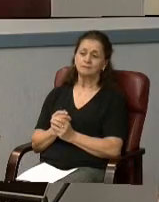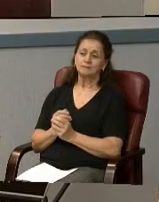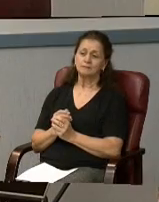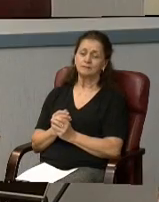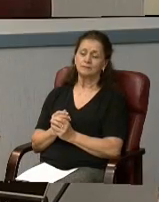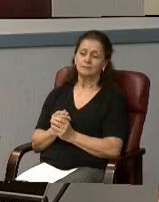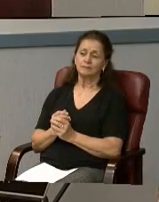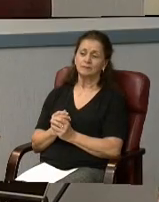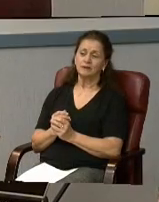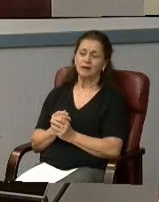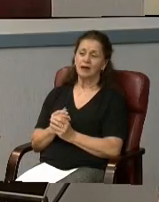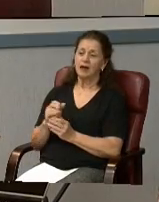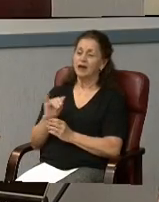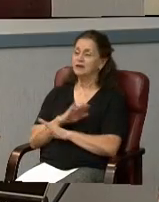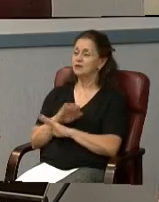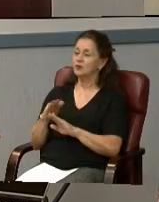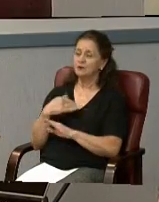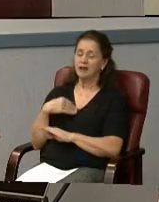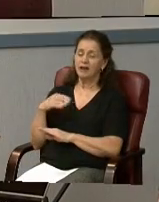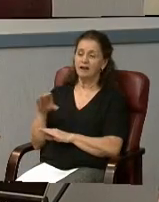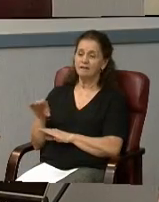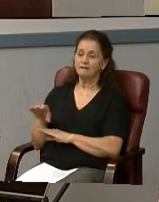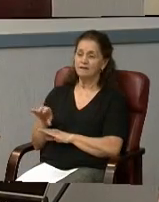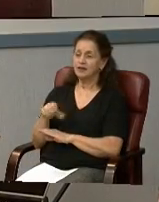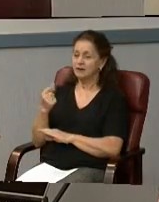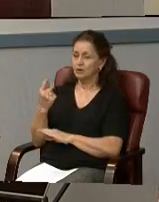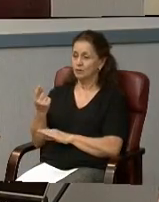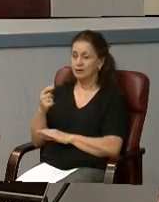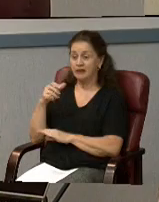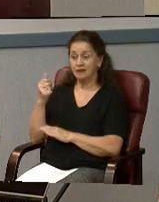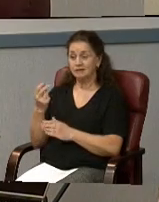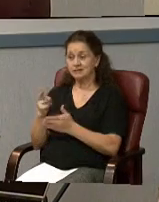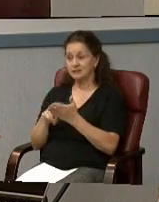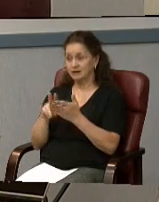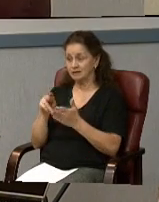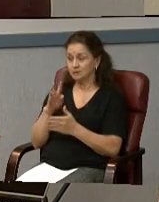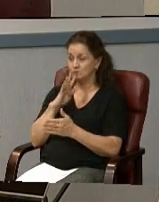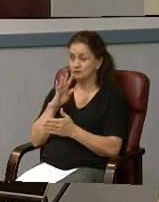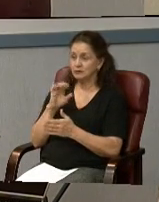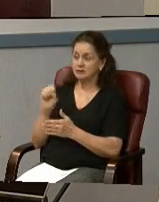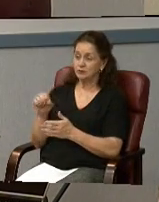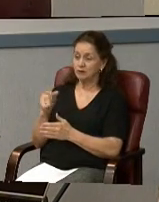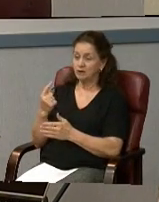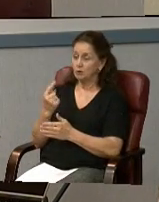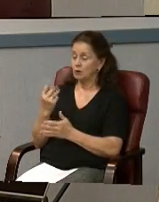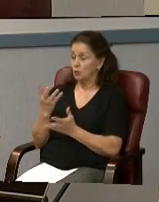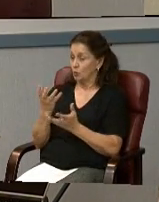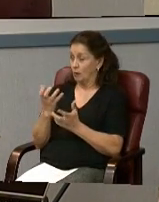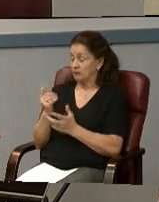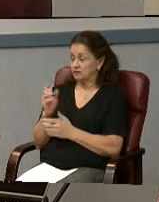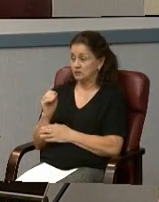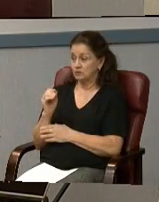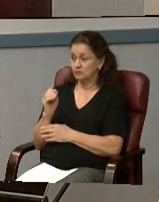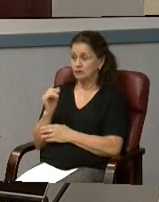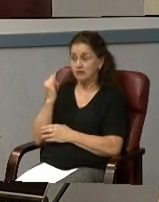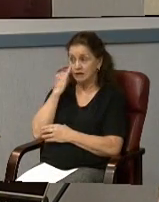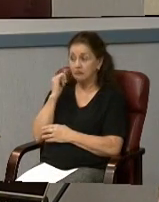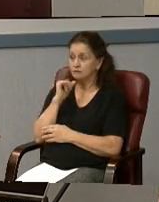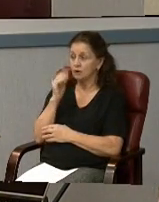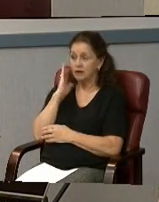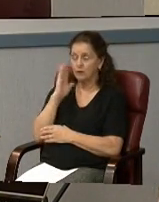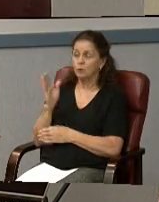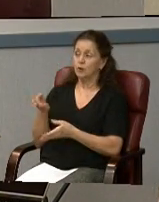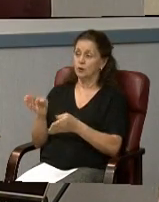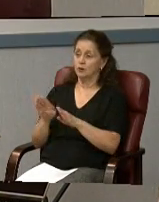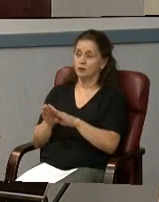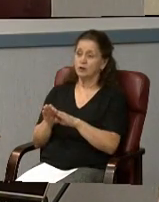I don't have anyone else signed up to speak. Is there anyone wishing to speak on this item? If not, I'll close the public hearing at 725.